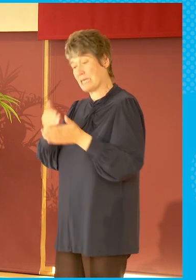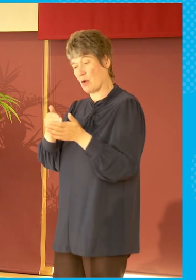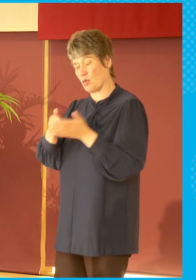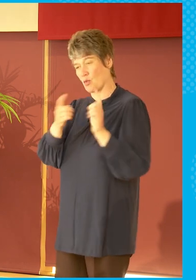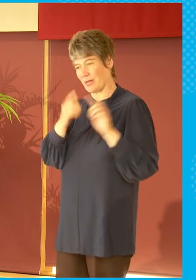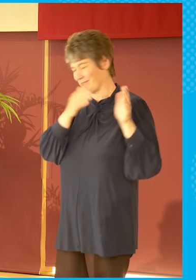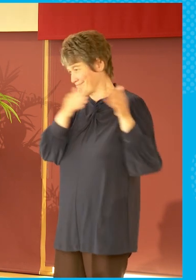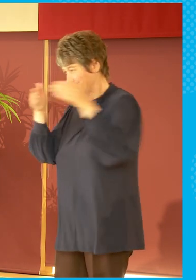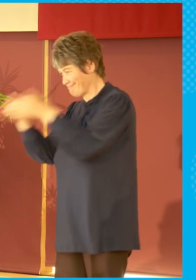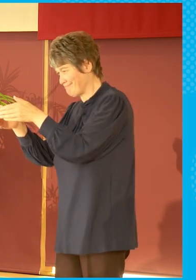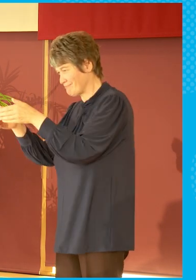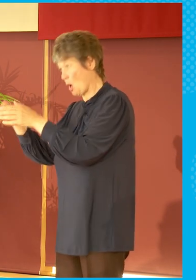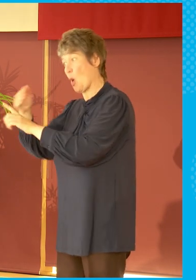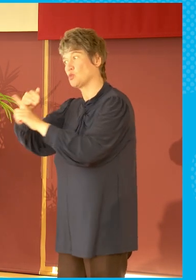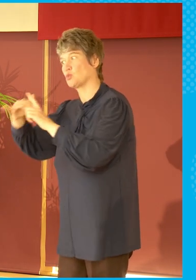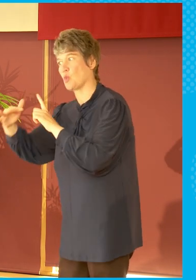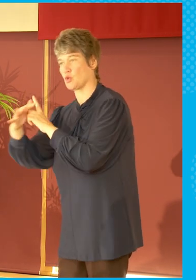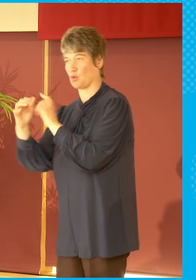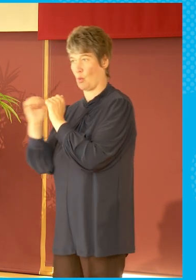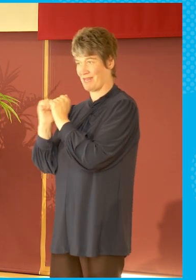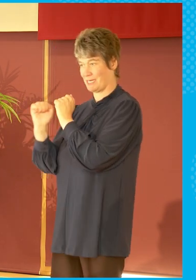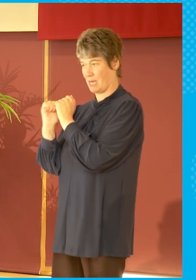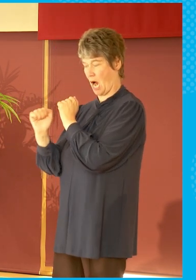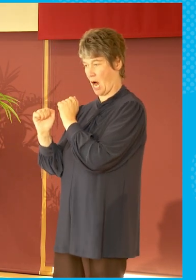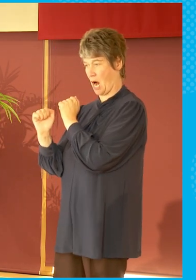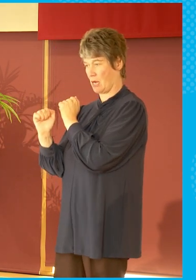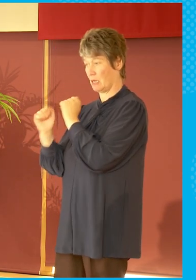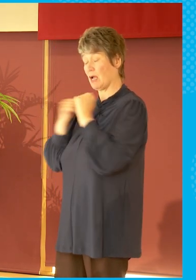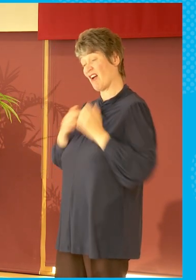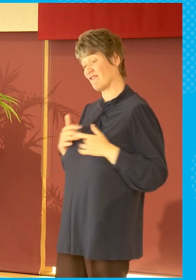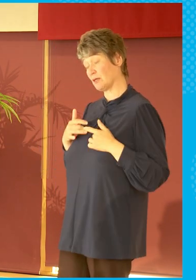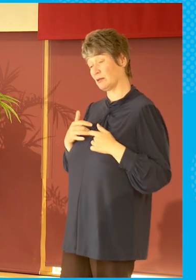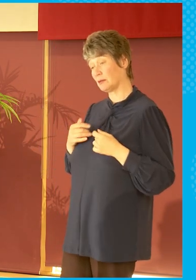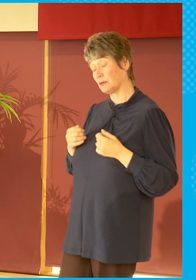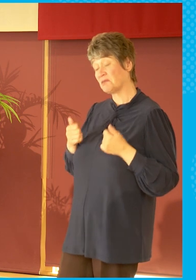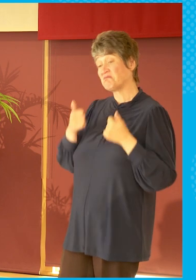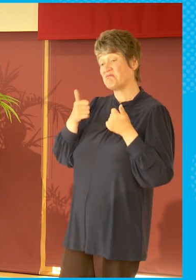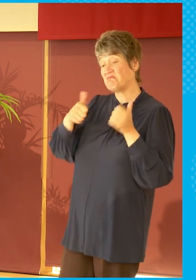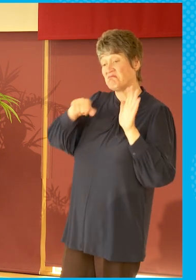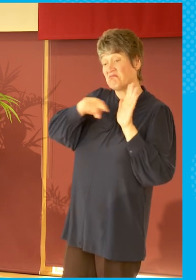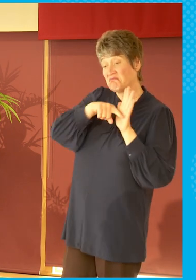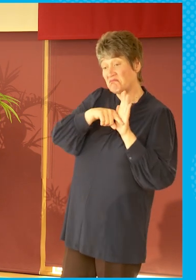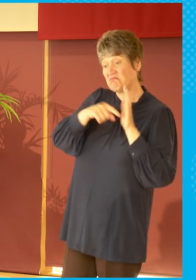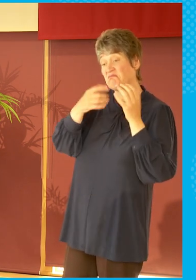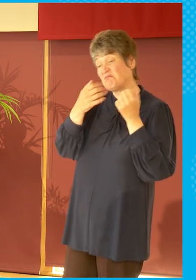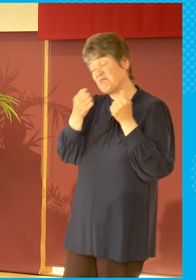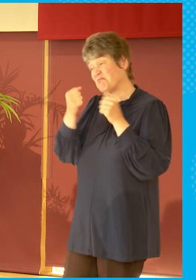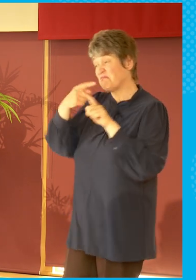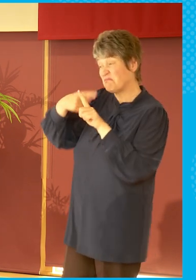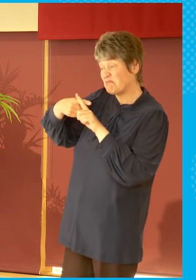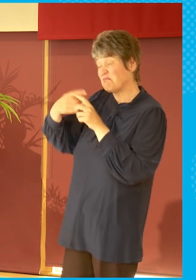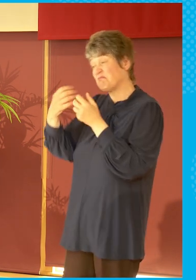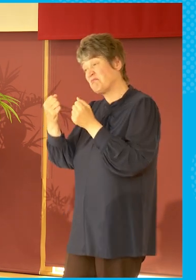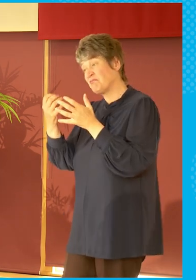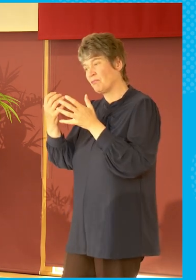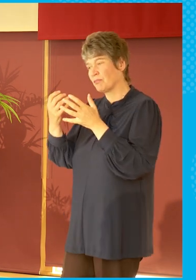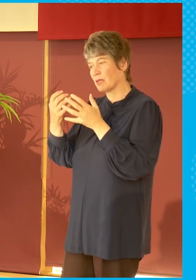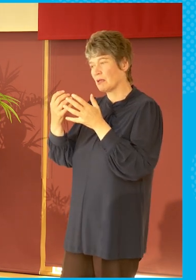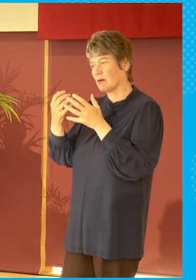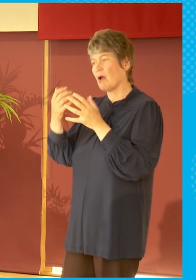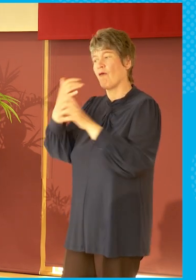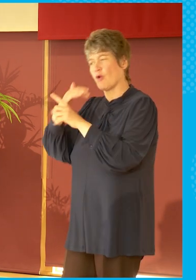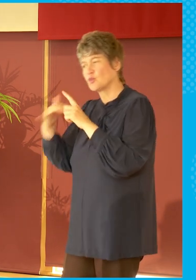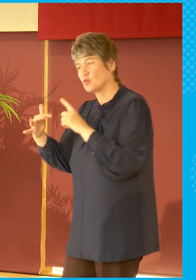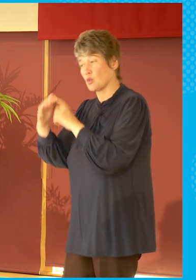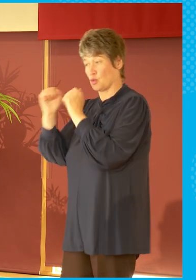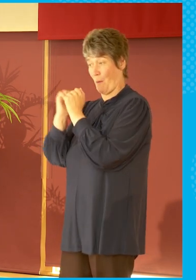is a good and bad thing, because, you know, you kind of have to search for it. You know, you know, have to you have to search for